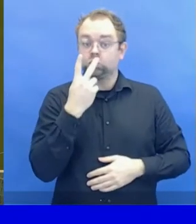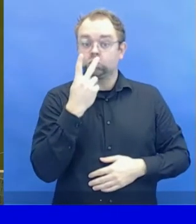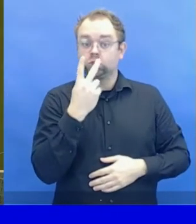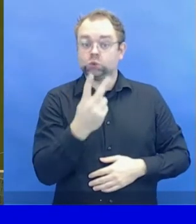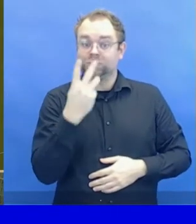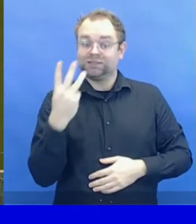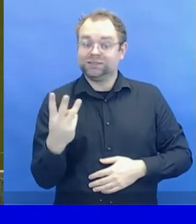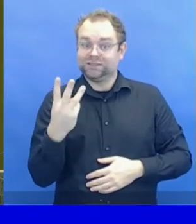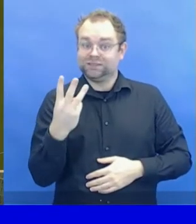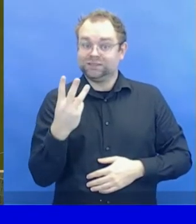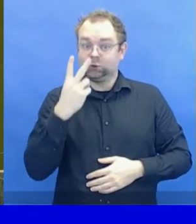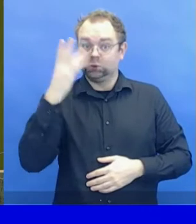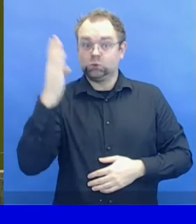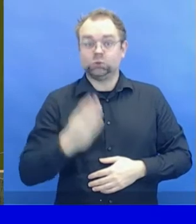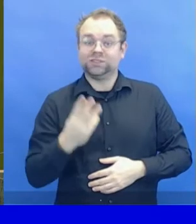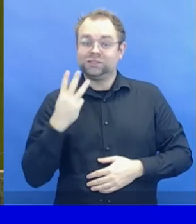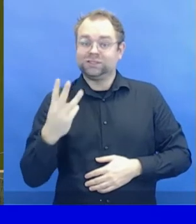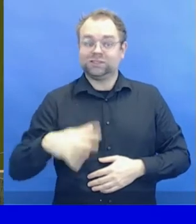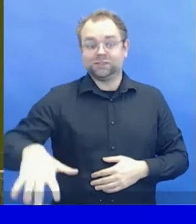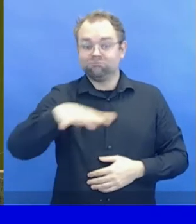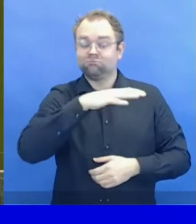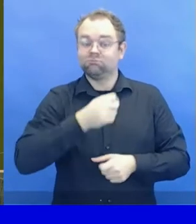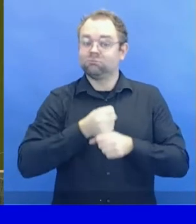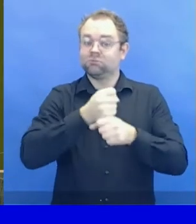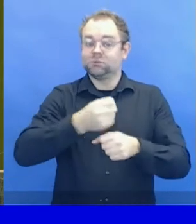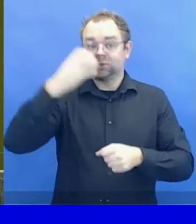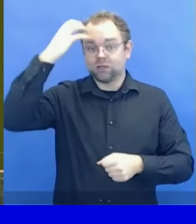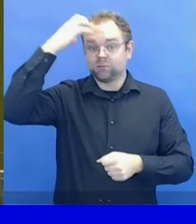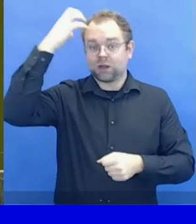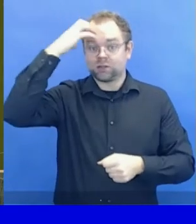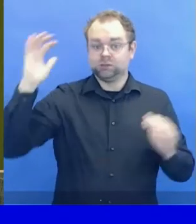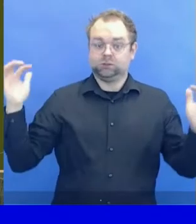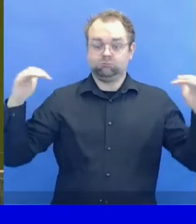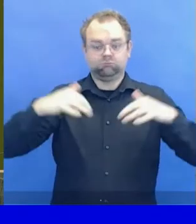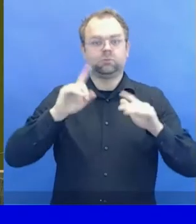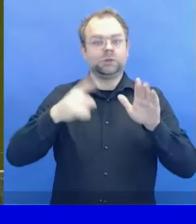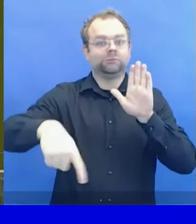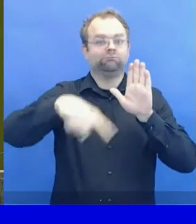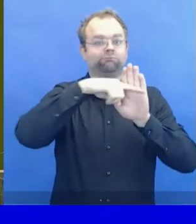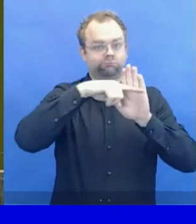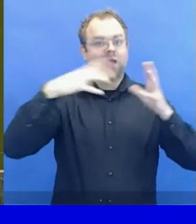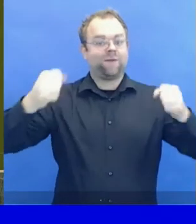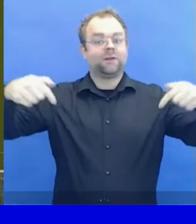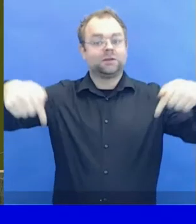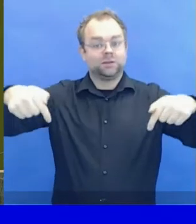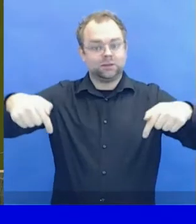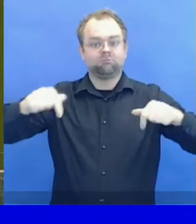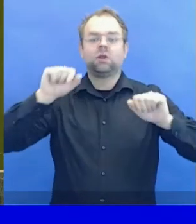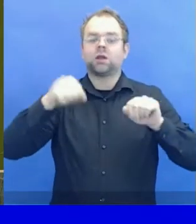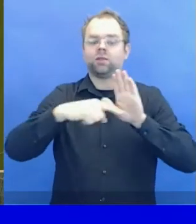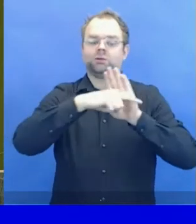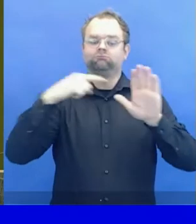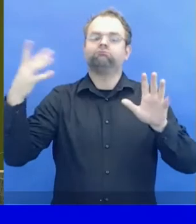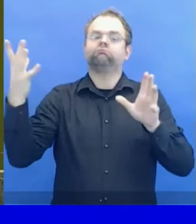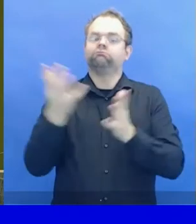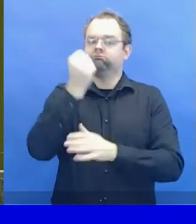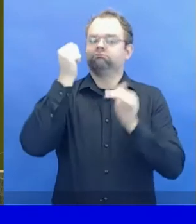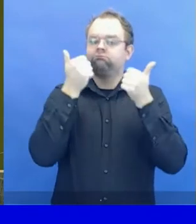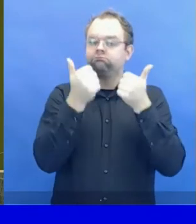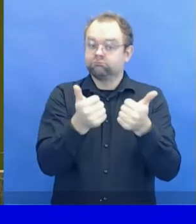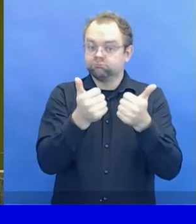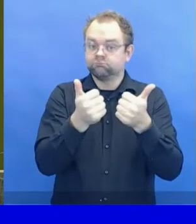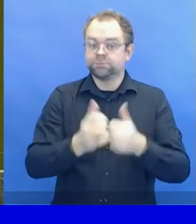Distinguished delegates, concerning the ballot representatives may vote only for the candidates whose names